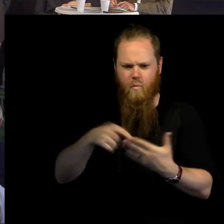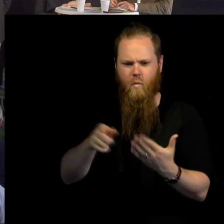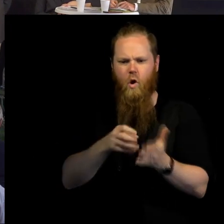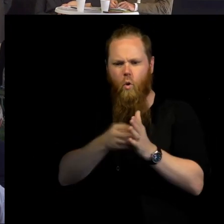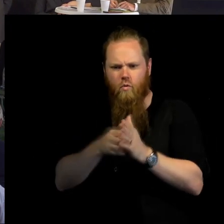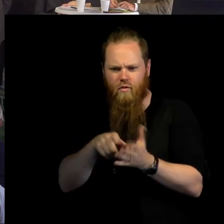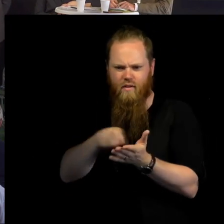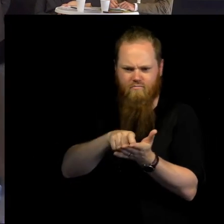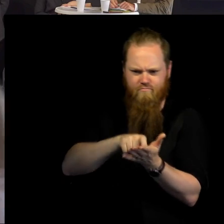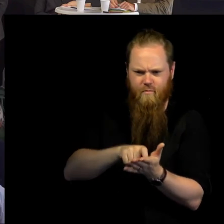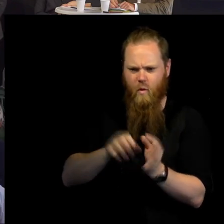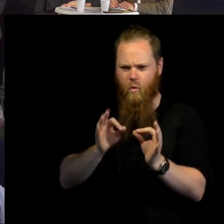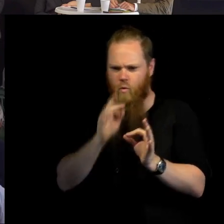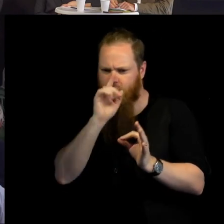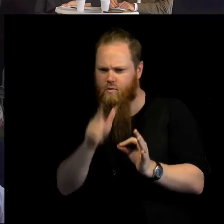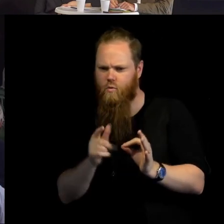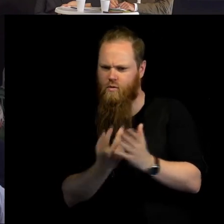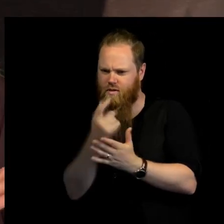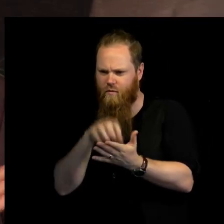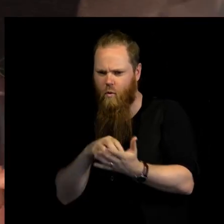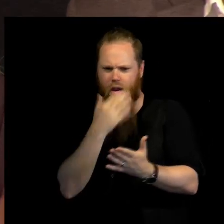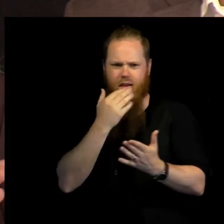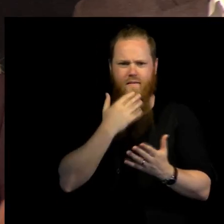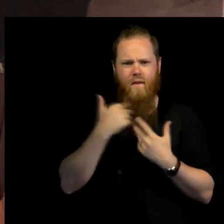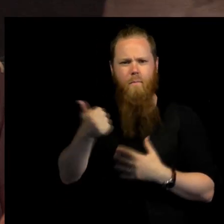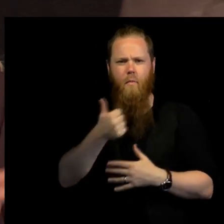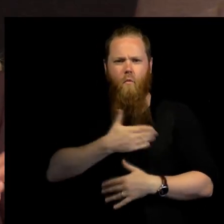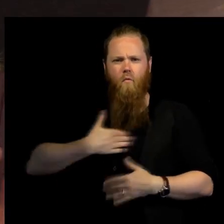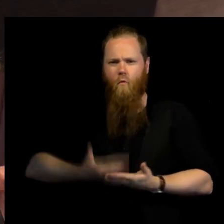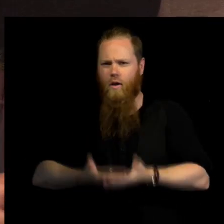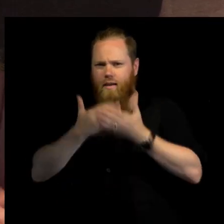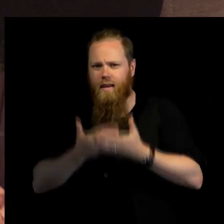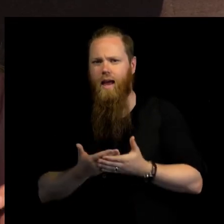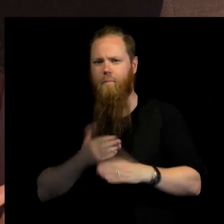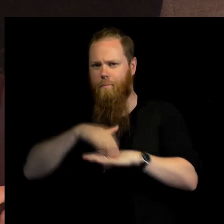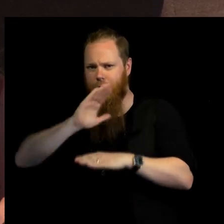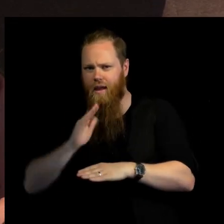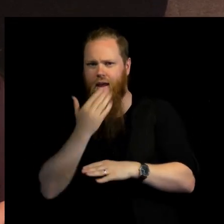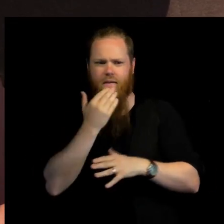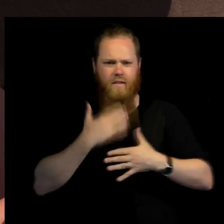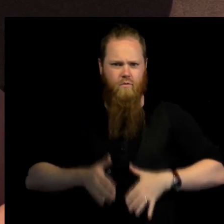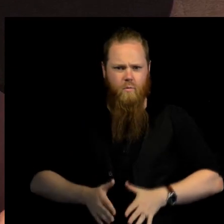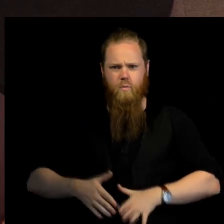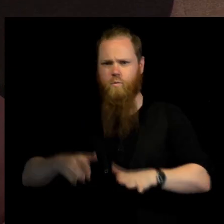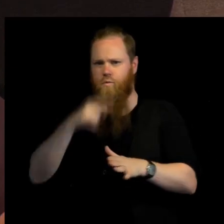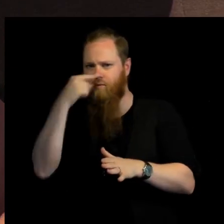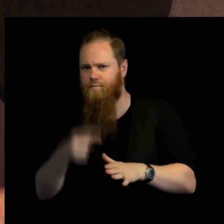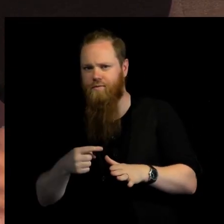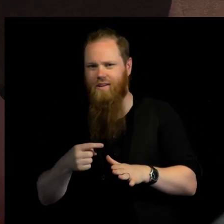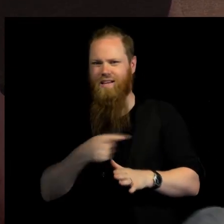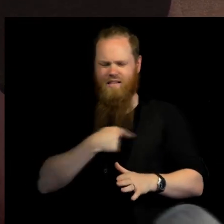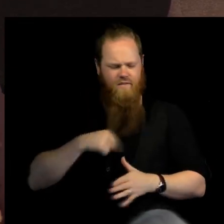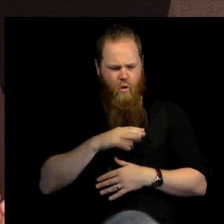to assess who is the most hungry and who needs our help the most. Sometimes we are not provided with access to also